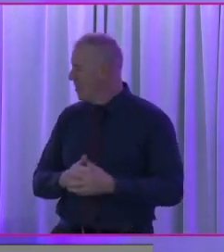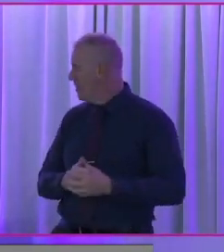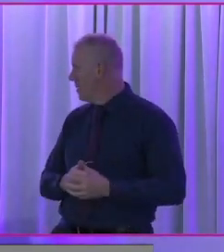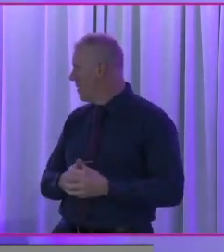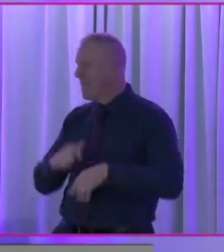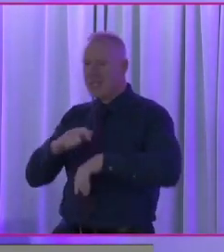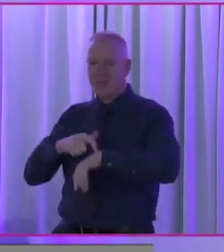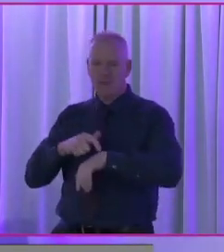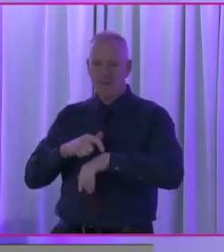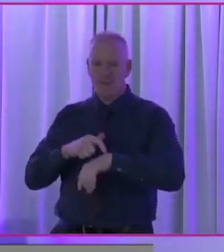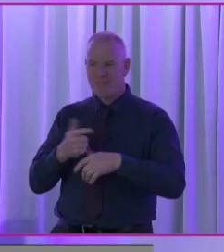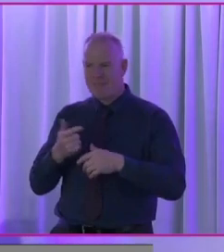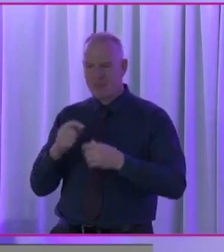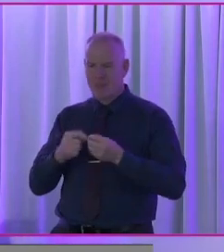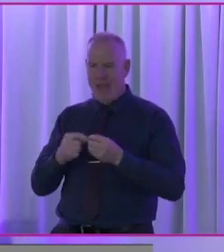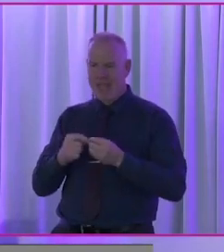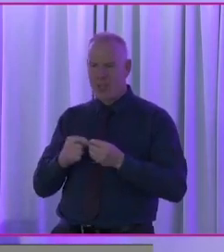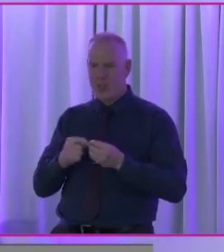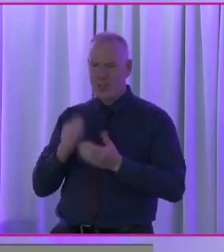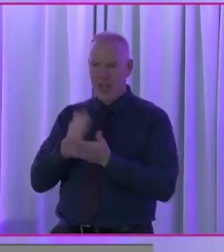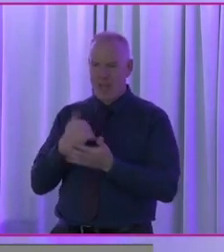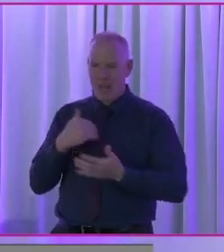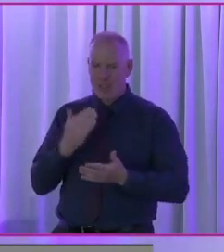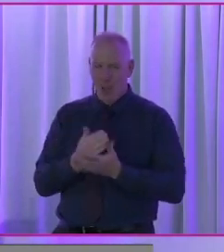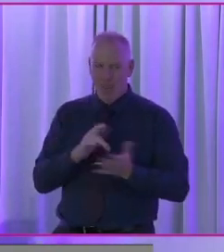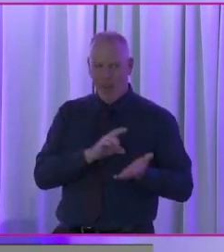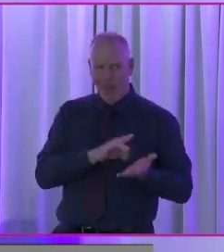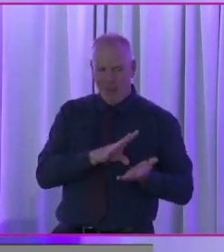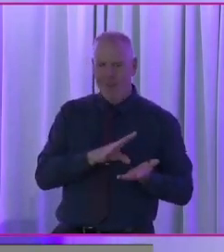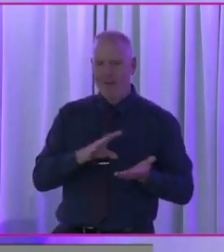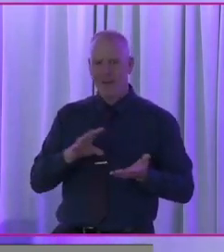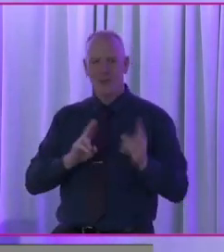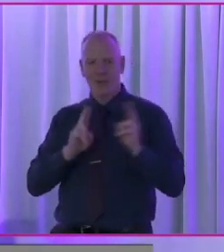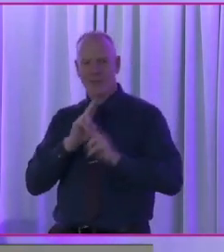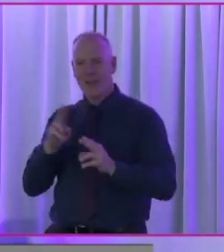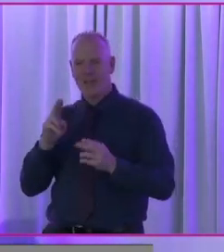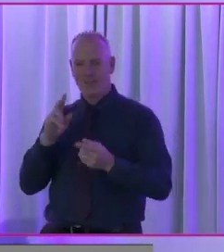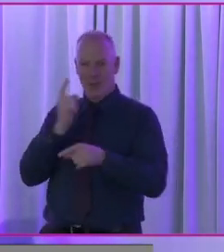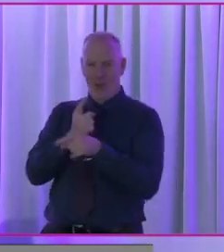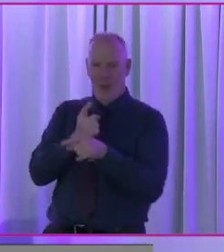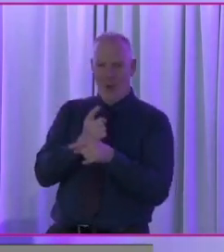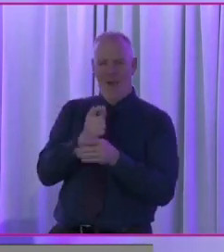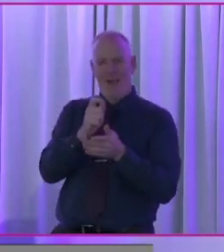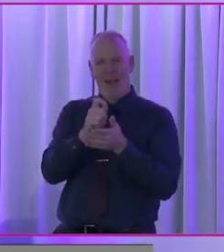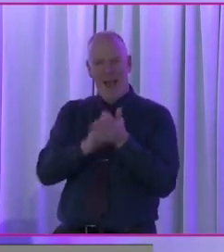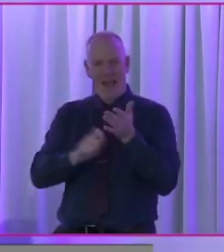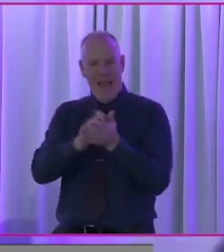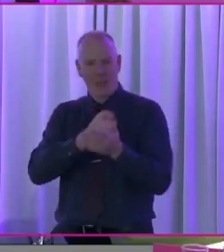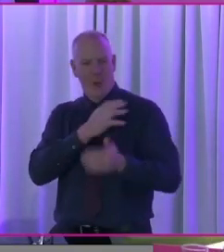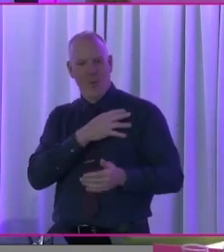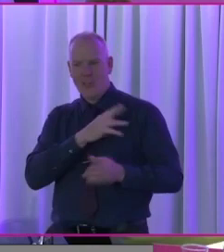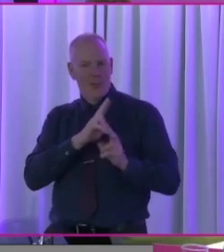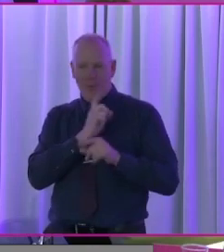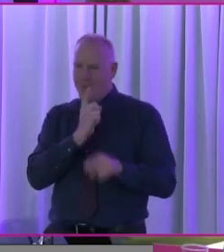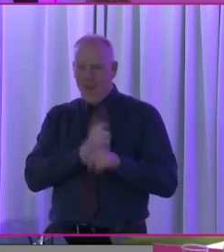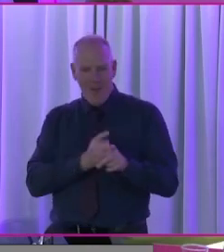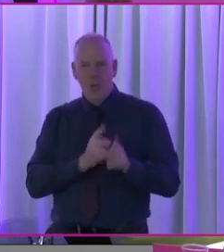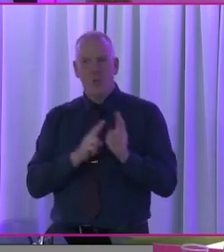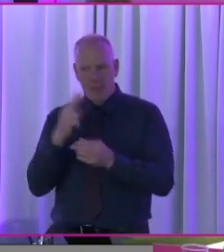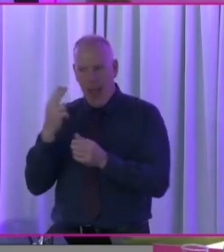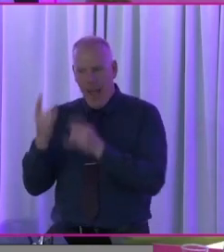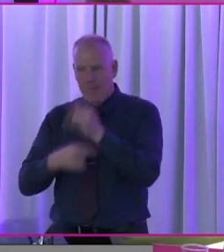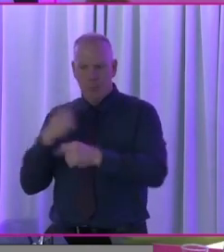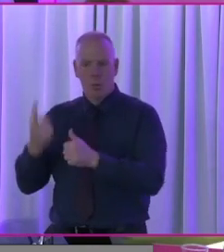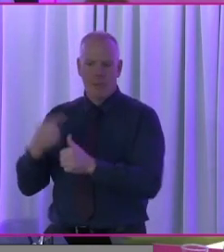I'm trying to put myself out of a job. That's the problem. You know, I, I shouldn't have to exist as an electoral commission because this stuff should